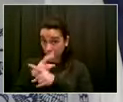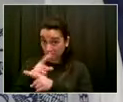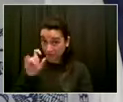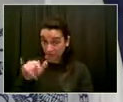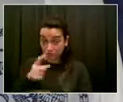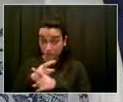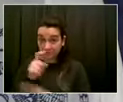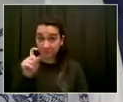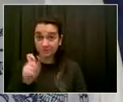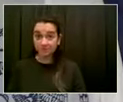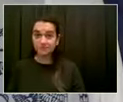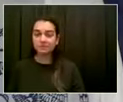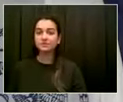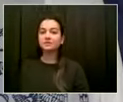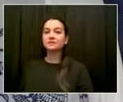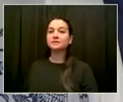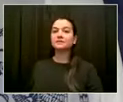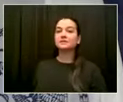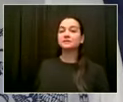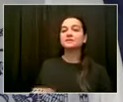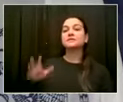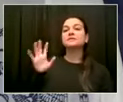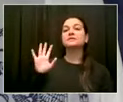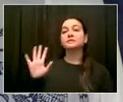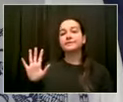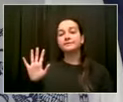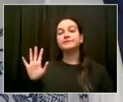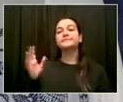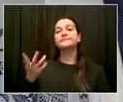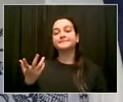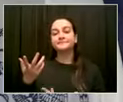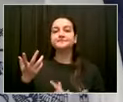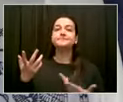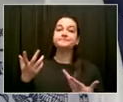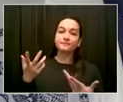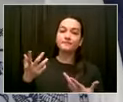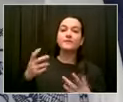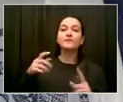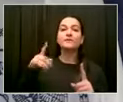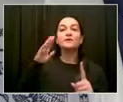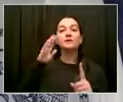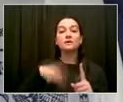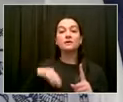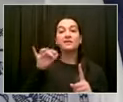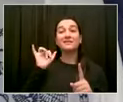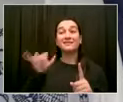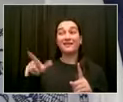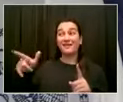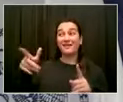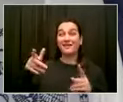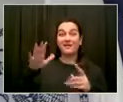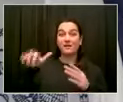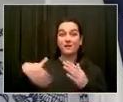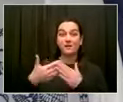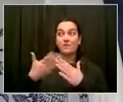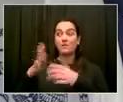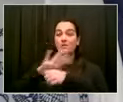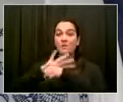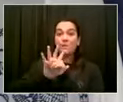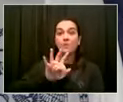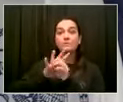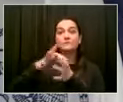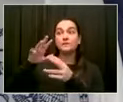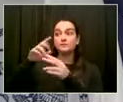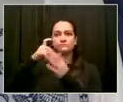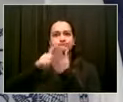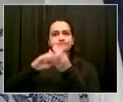have less and less of an issue with COVID, of course we intend to return folks who remain homeless back